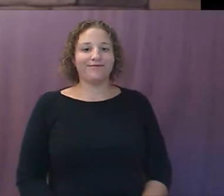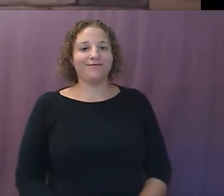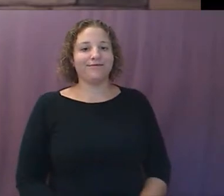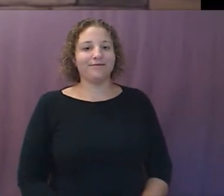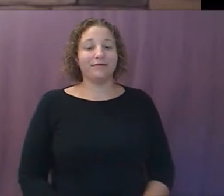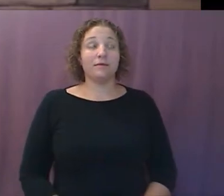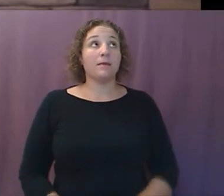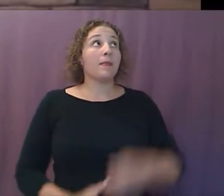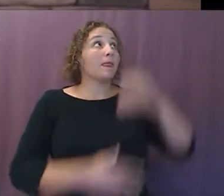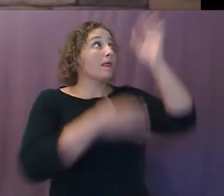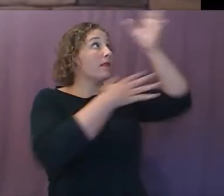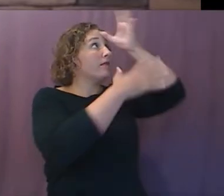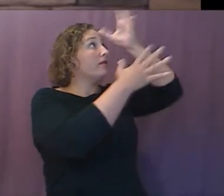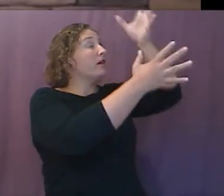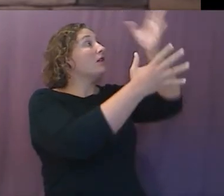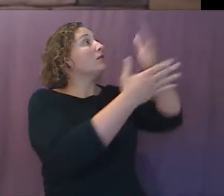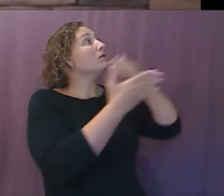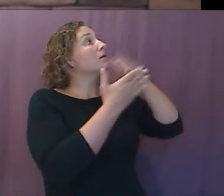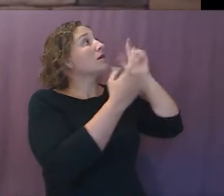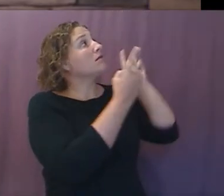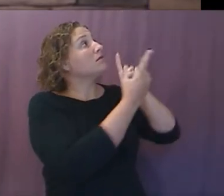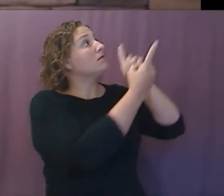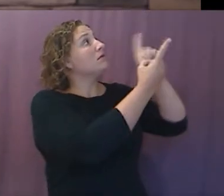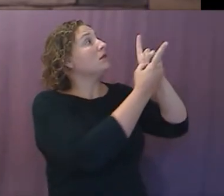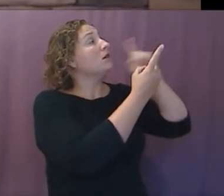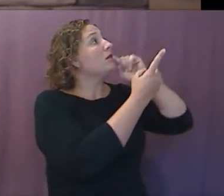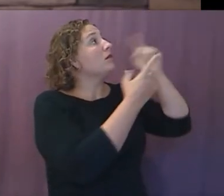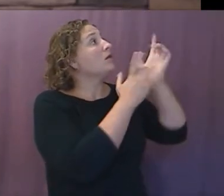Father, we come before you. We thank you for your word.